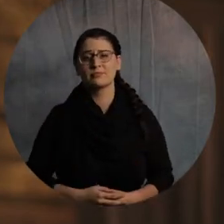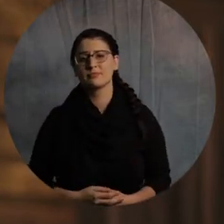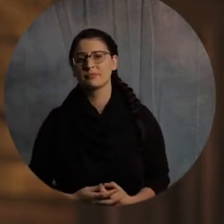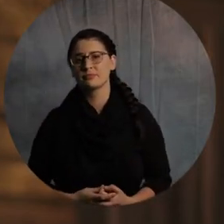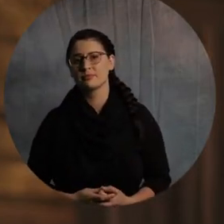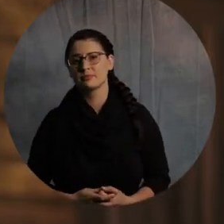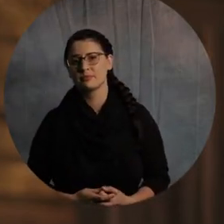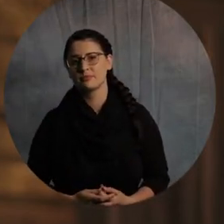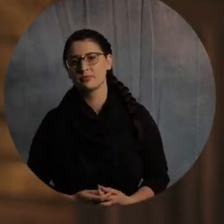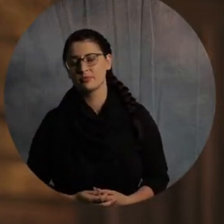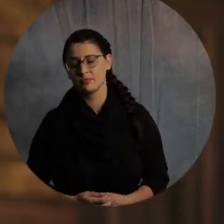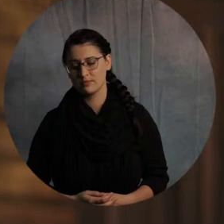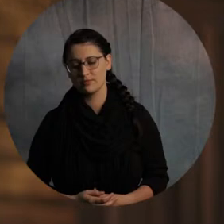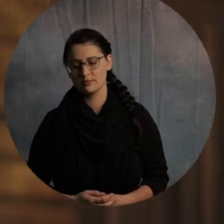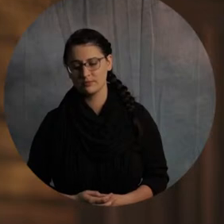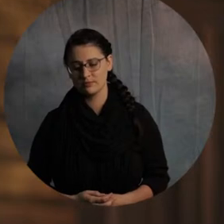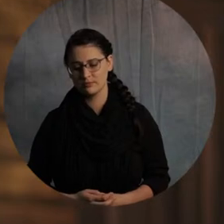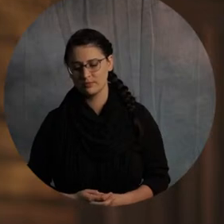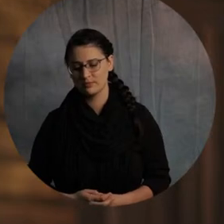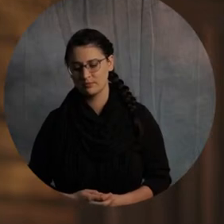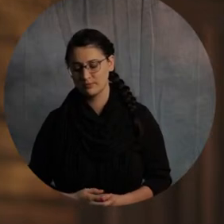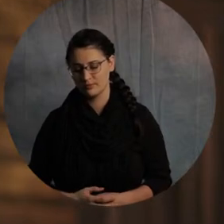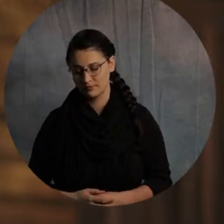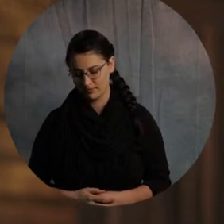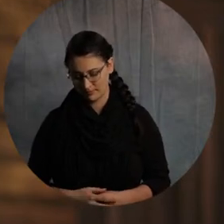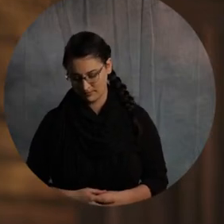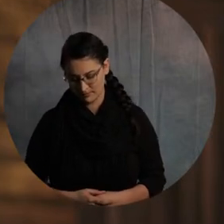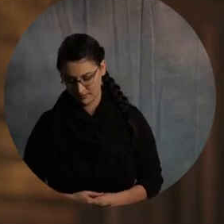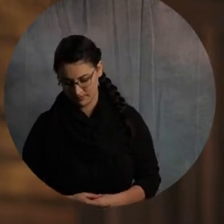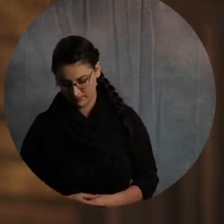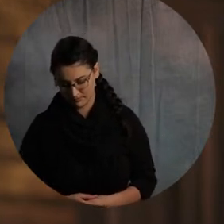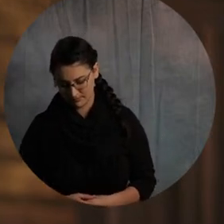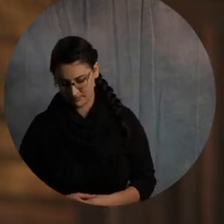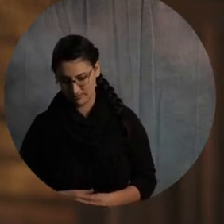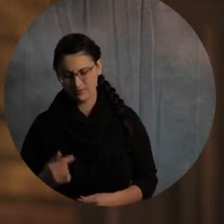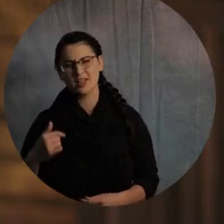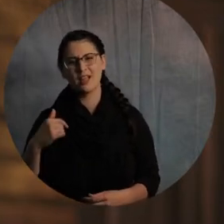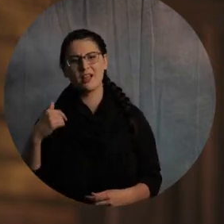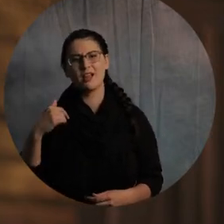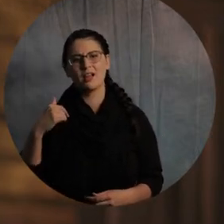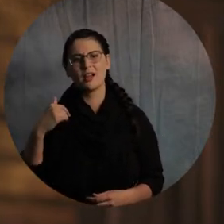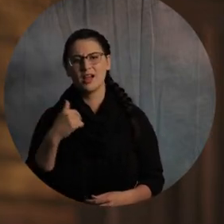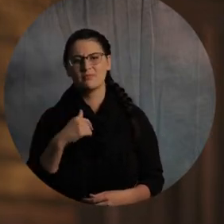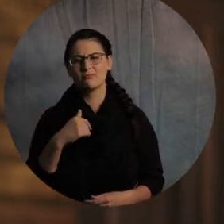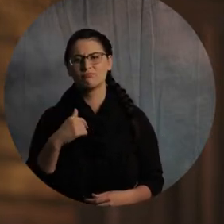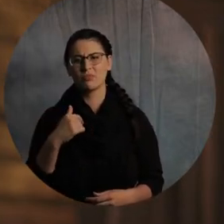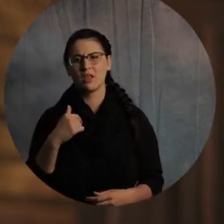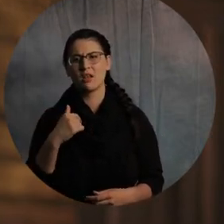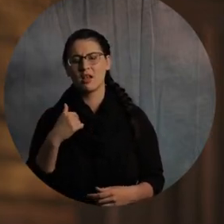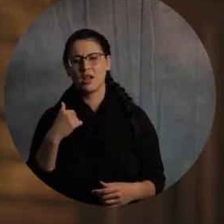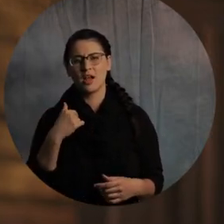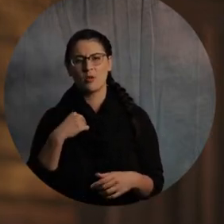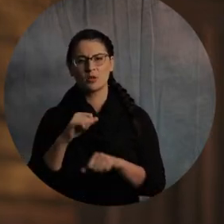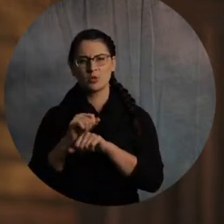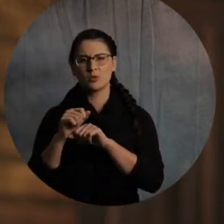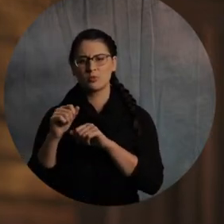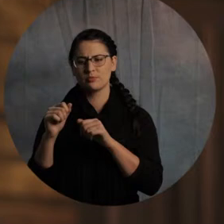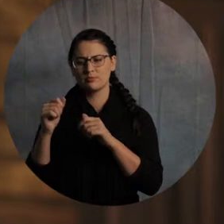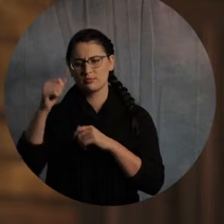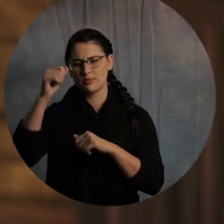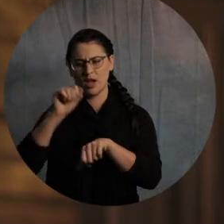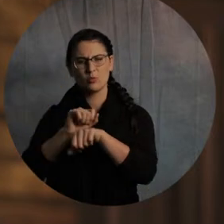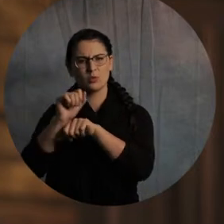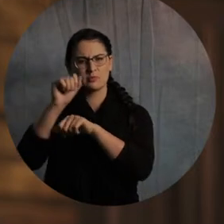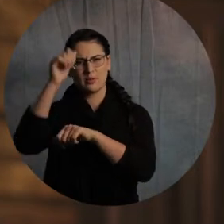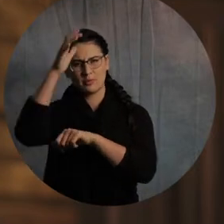I did a little seminar with a guy named Larry Osborne recently. He's an author, a pastor in